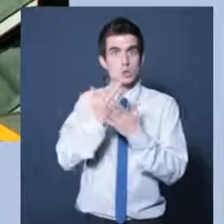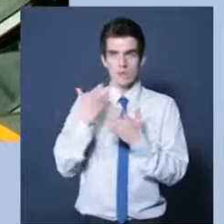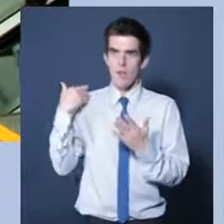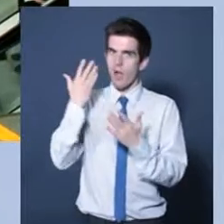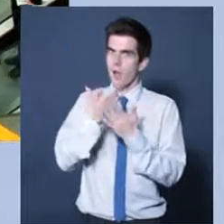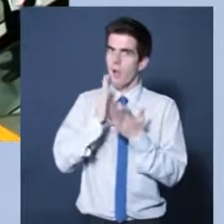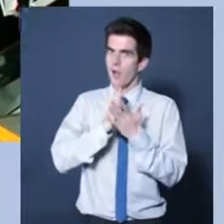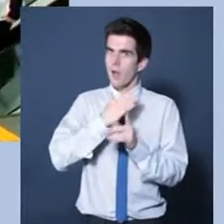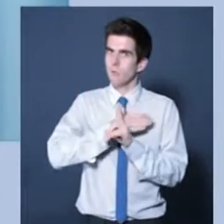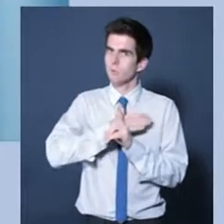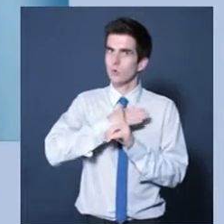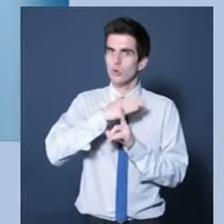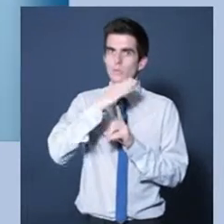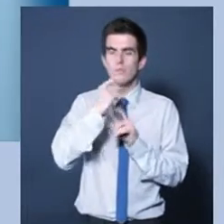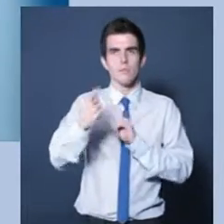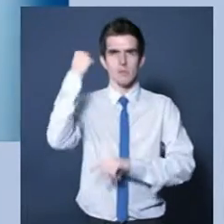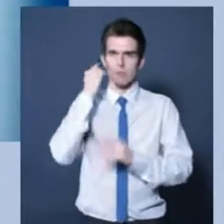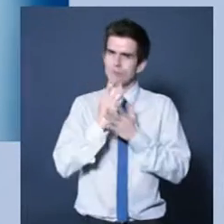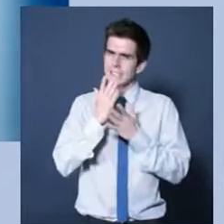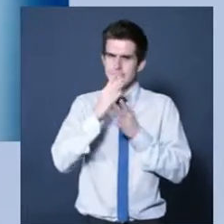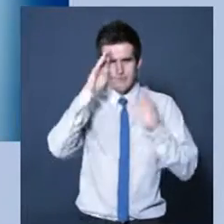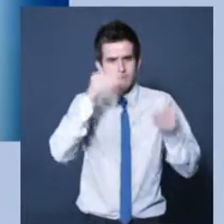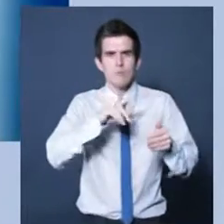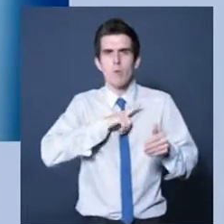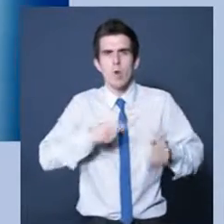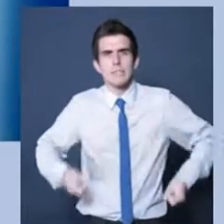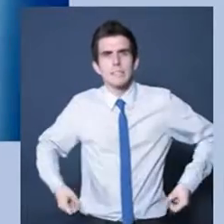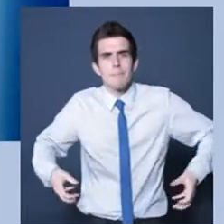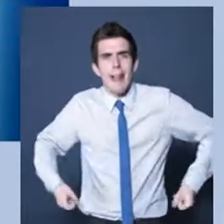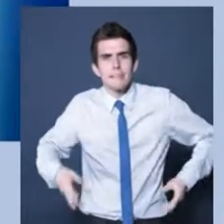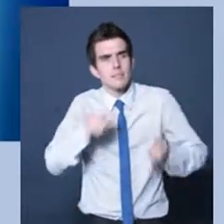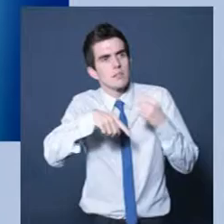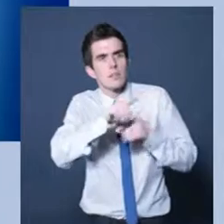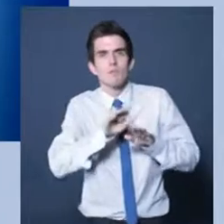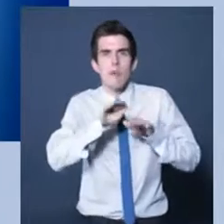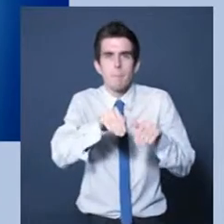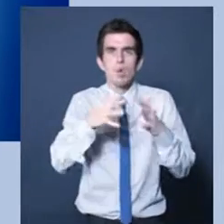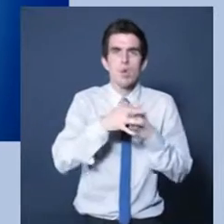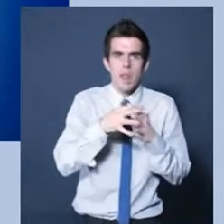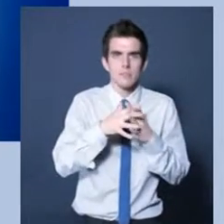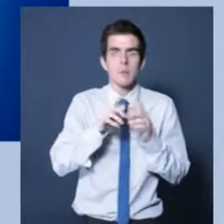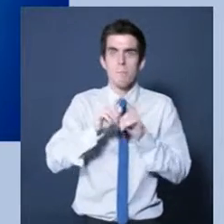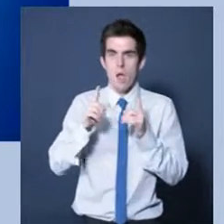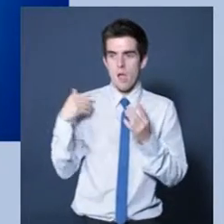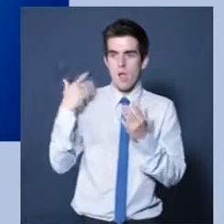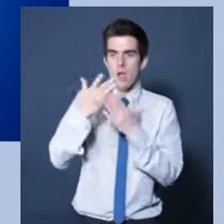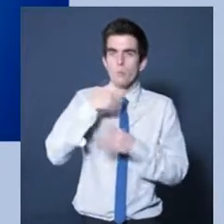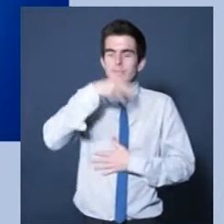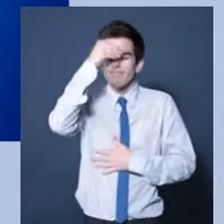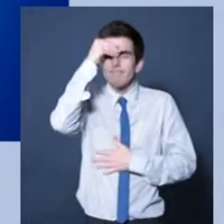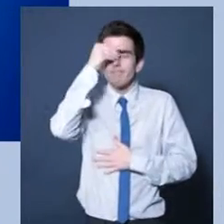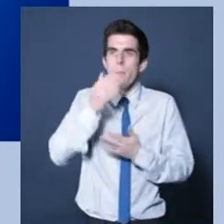But the standards have gradually improved. very much was, at the very beginning, very much about ramps and toilets for disabled people